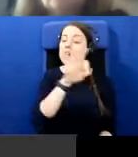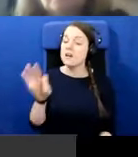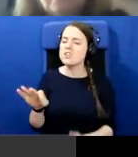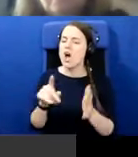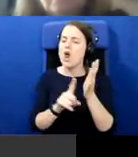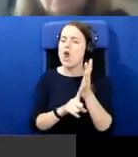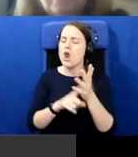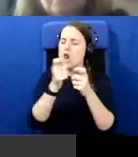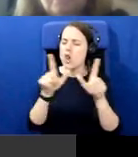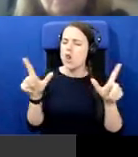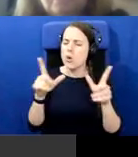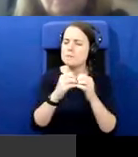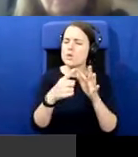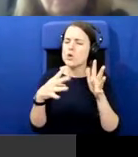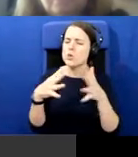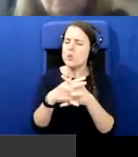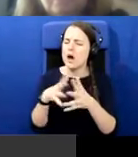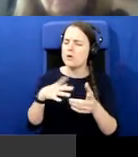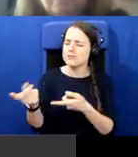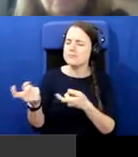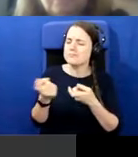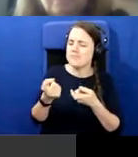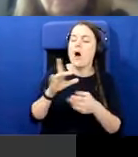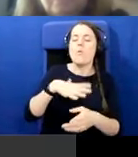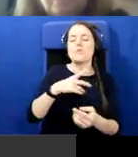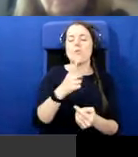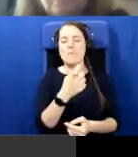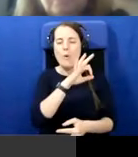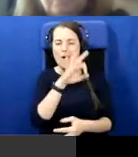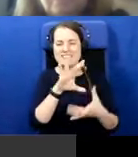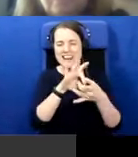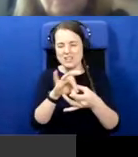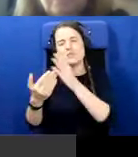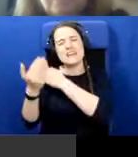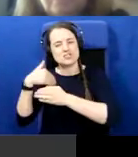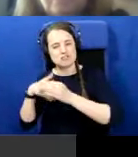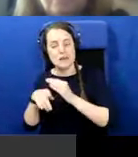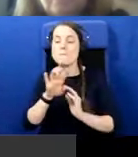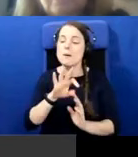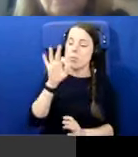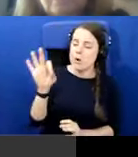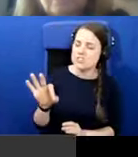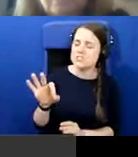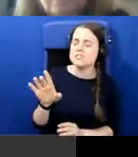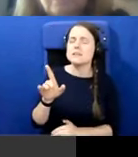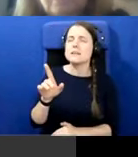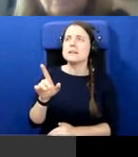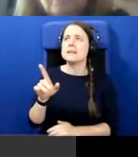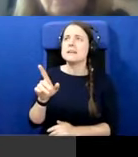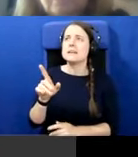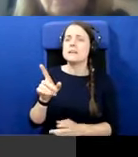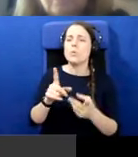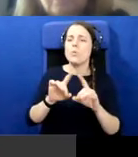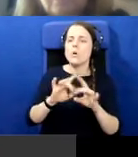you on this. I'll take one final question on the history side of it. And it's this, does the continued absence of an official truth